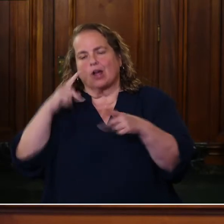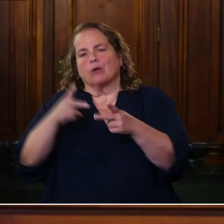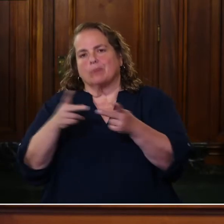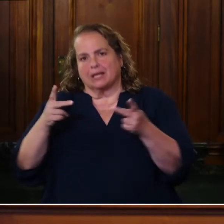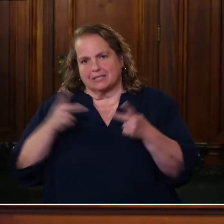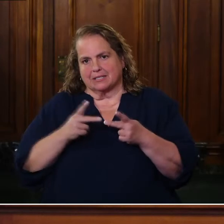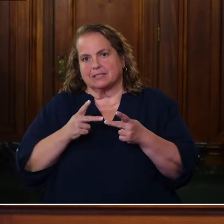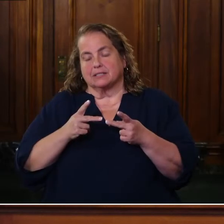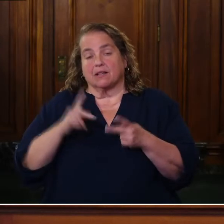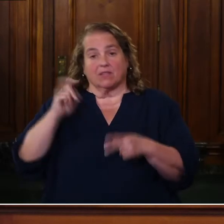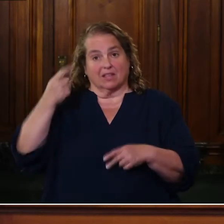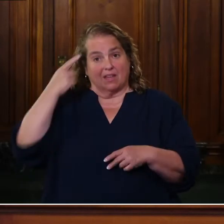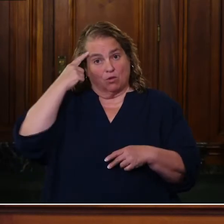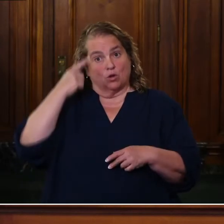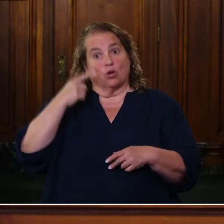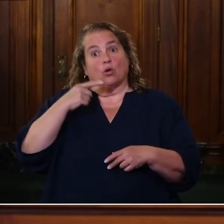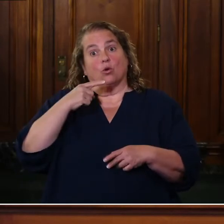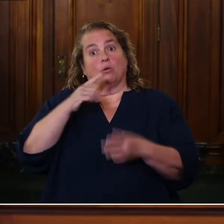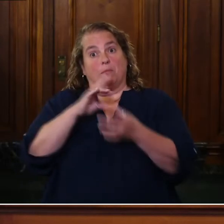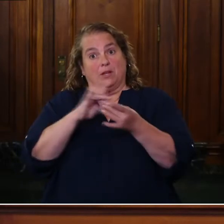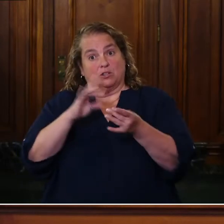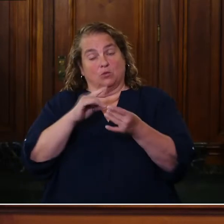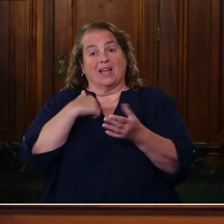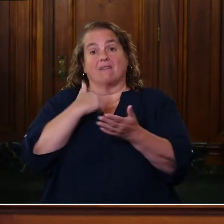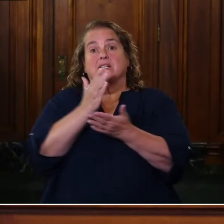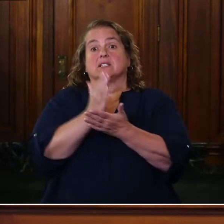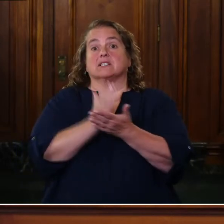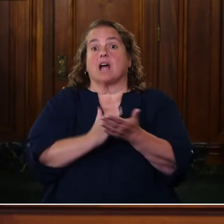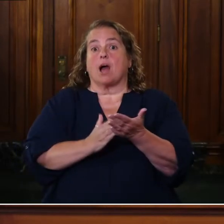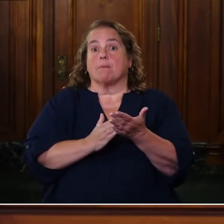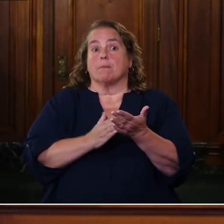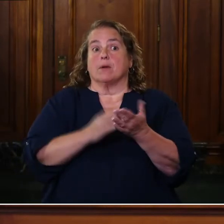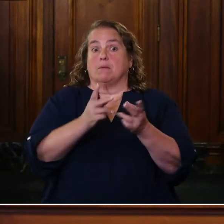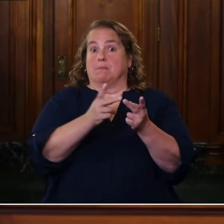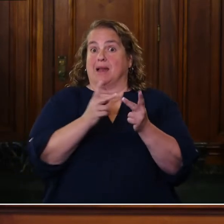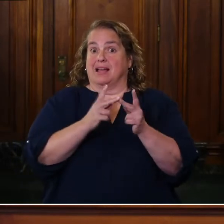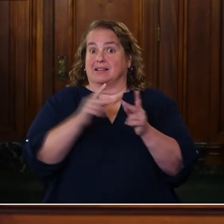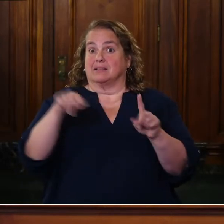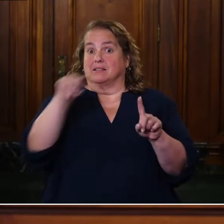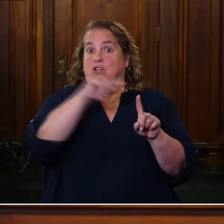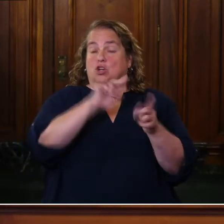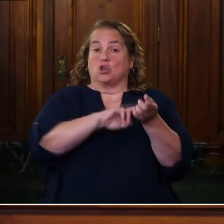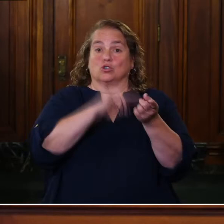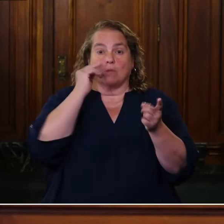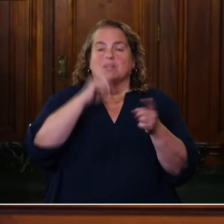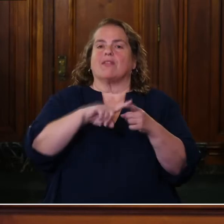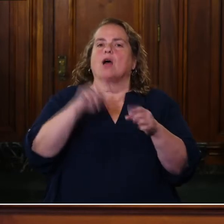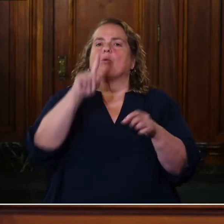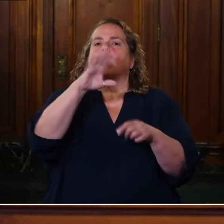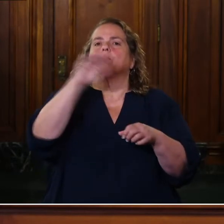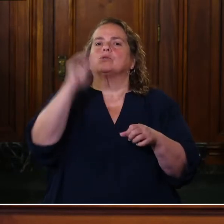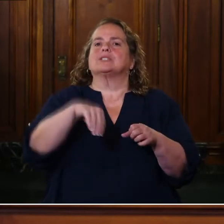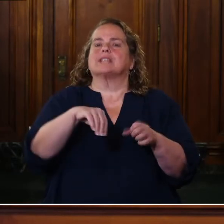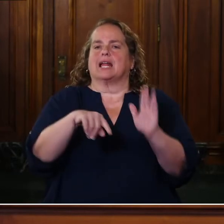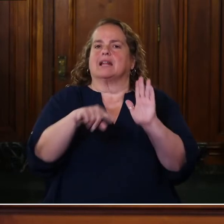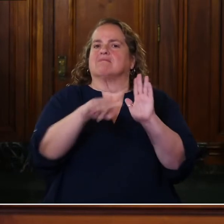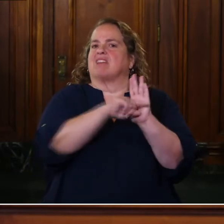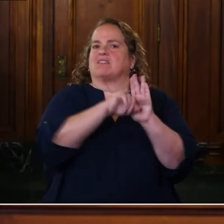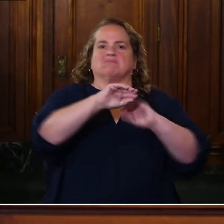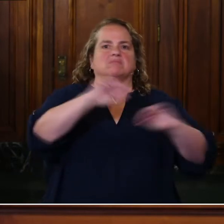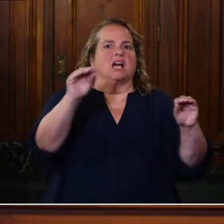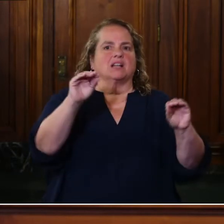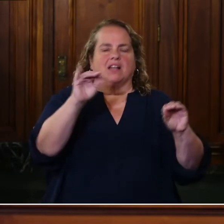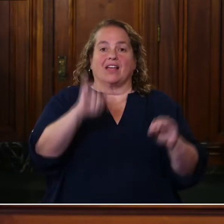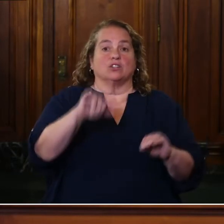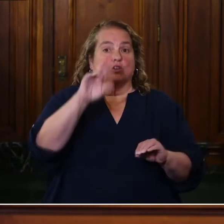mentioned that we had facilities that tested completely negative. That's 22% of the facilities